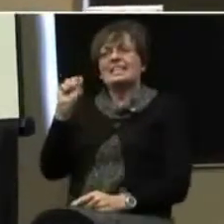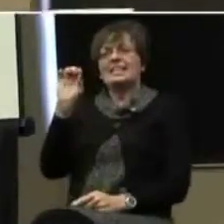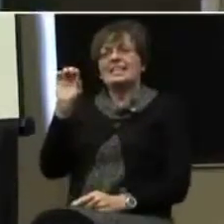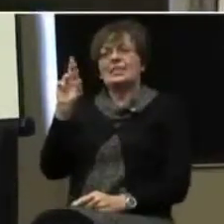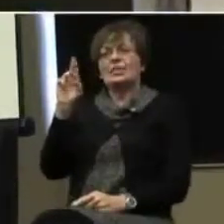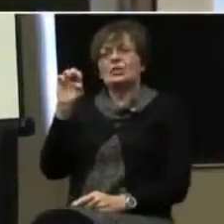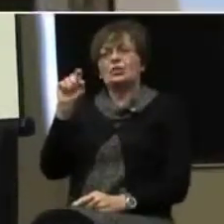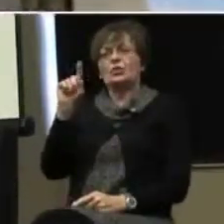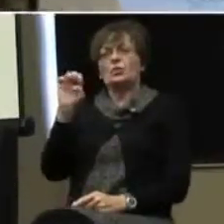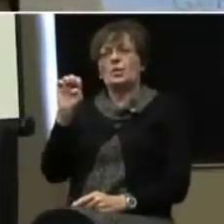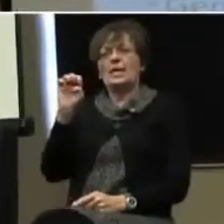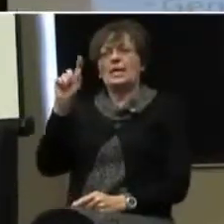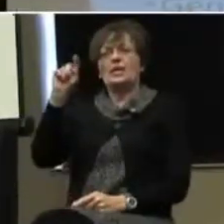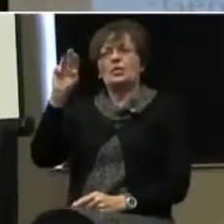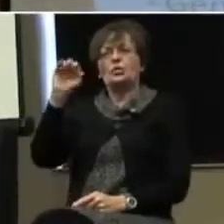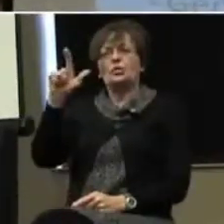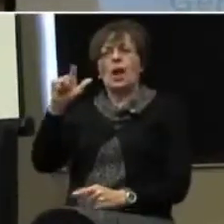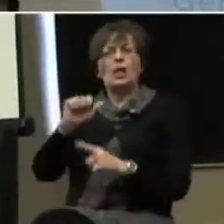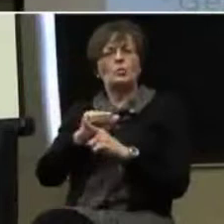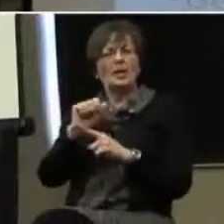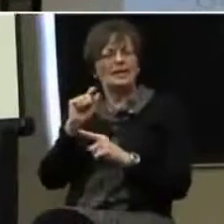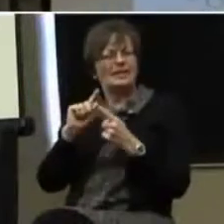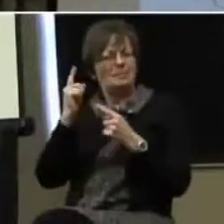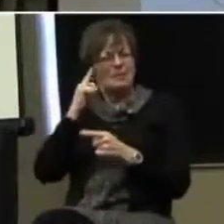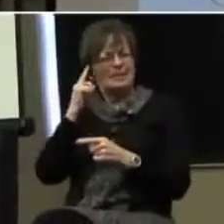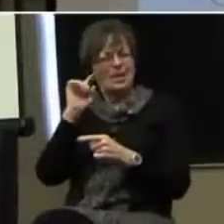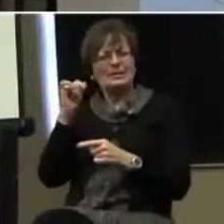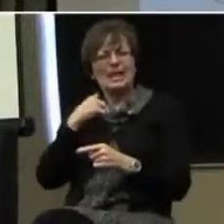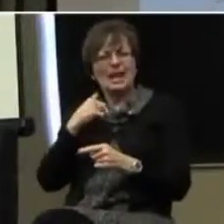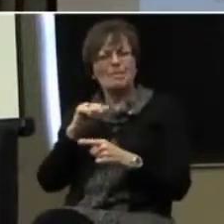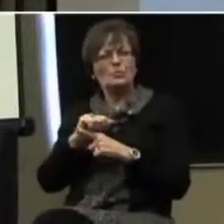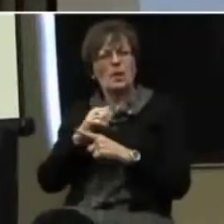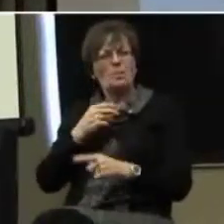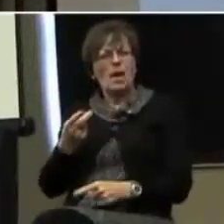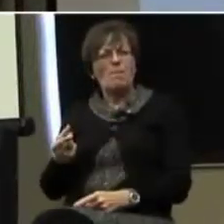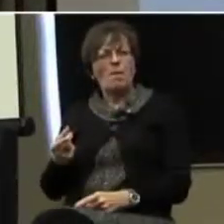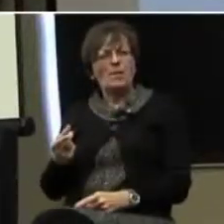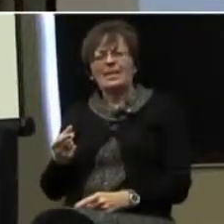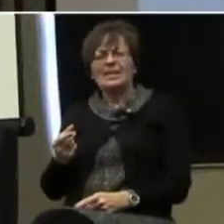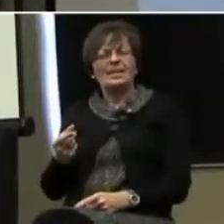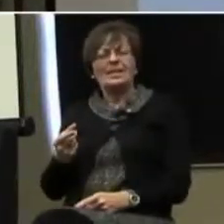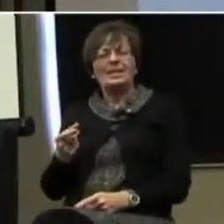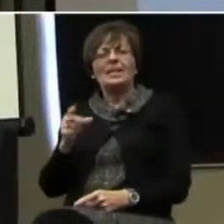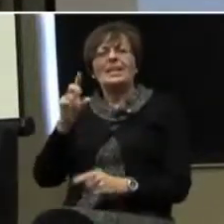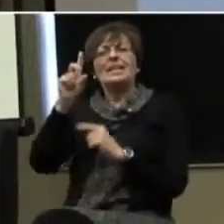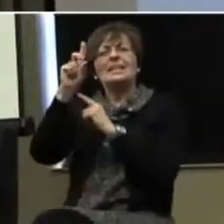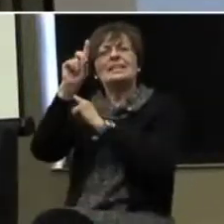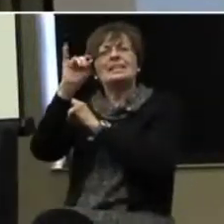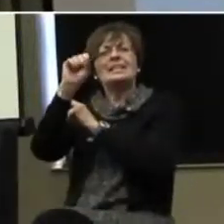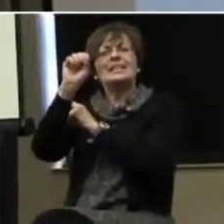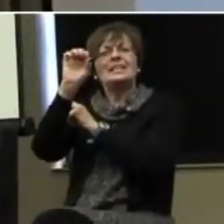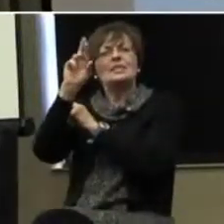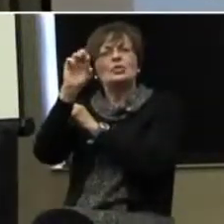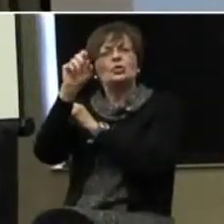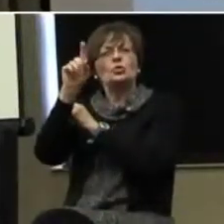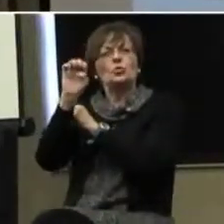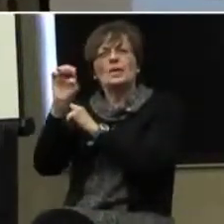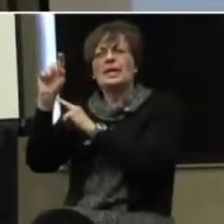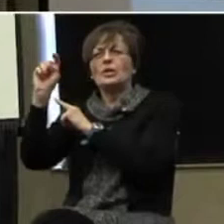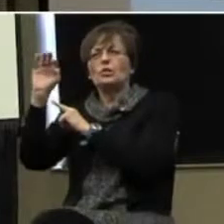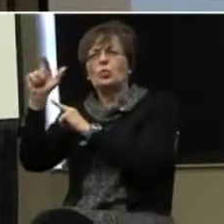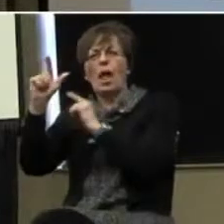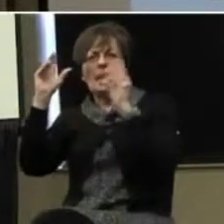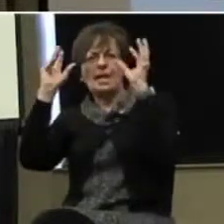training, but that sounds like I'm training my puppy. So we call it discrete trial instruction because you're actually